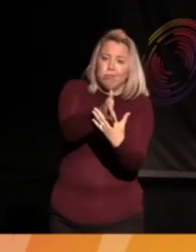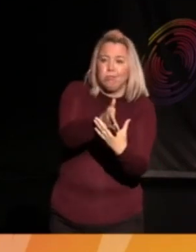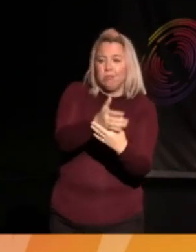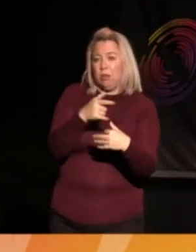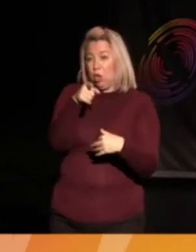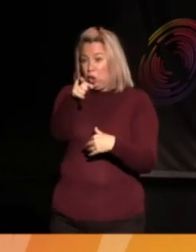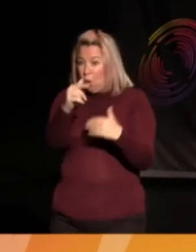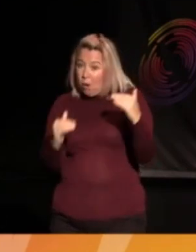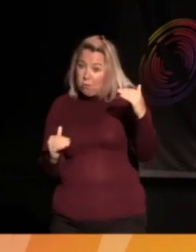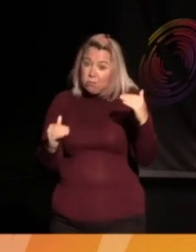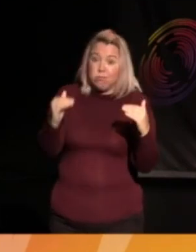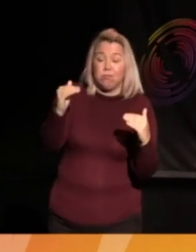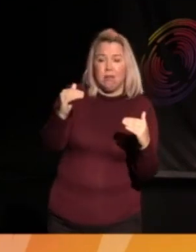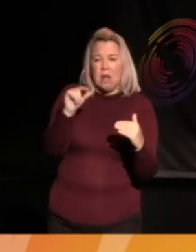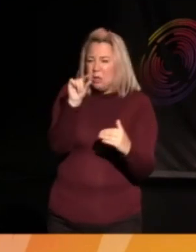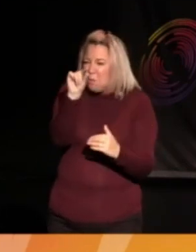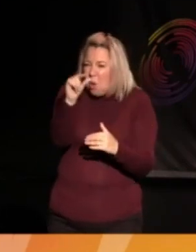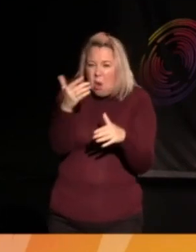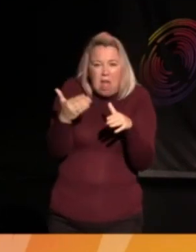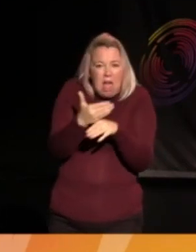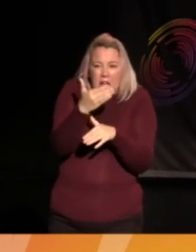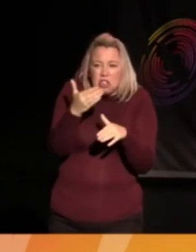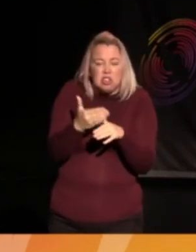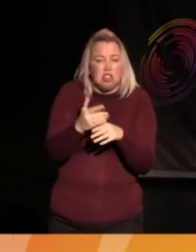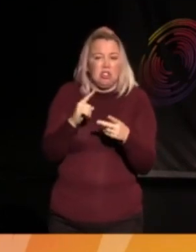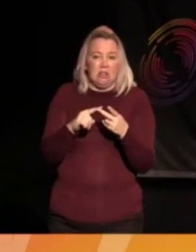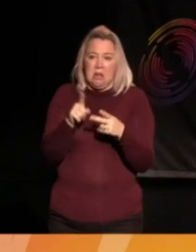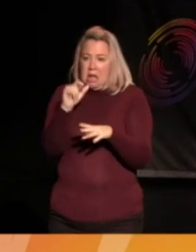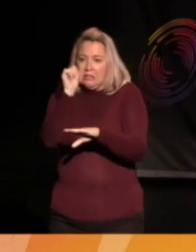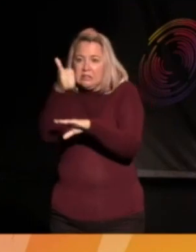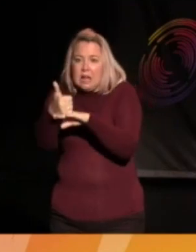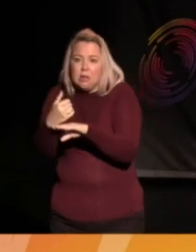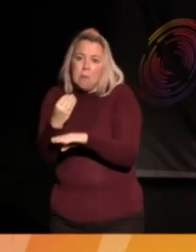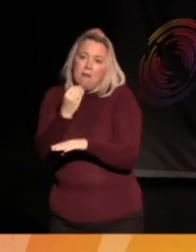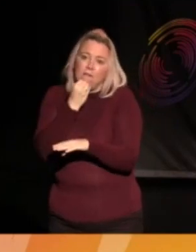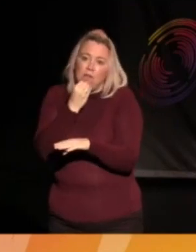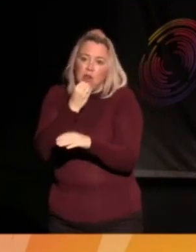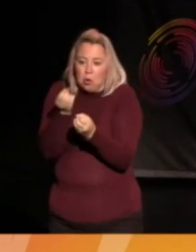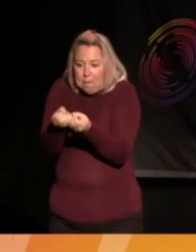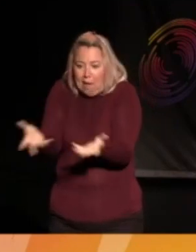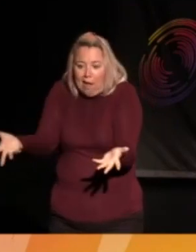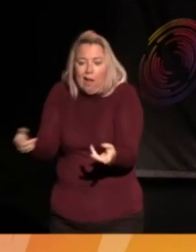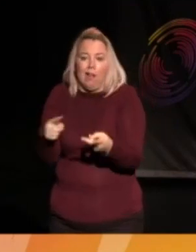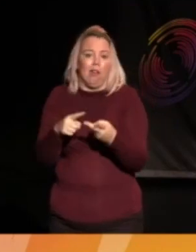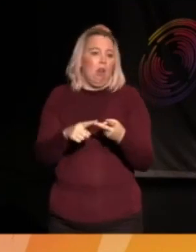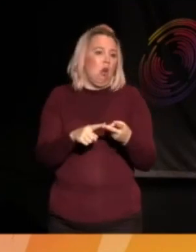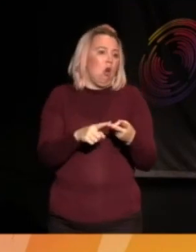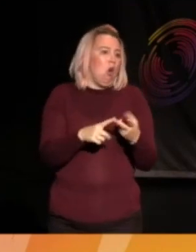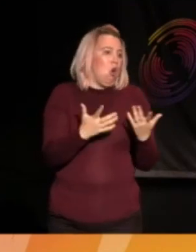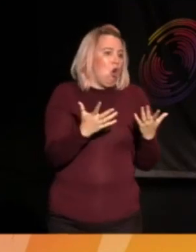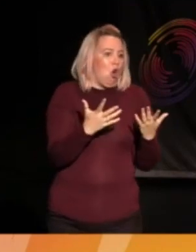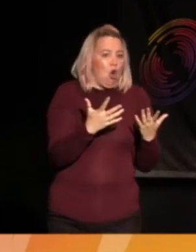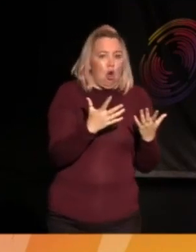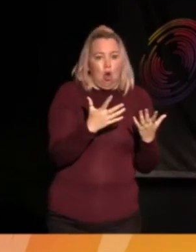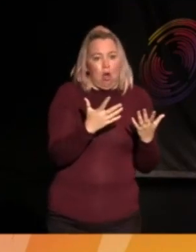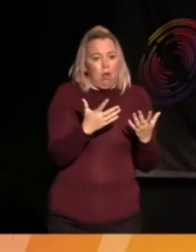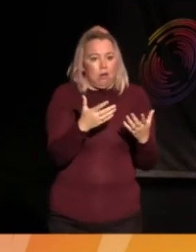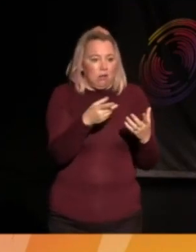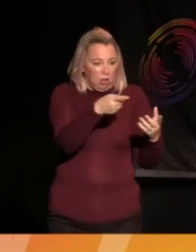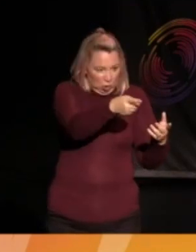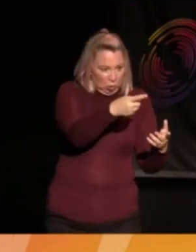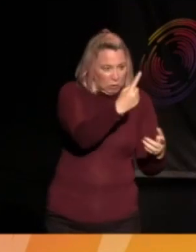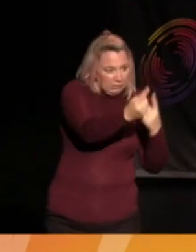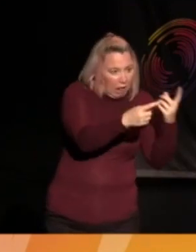action, you know, starting a food bank, or just putting something in a food bank. The tiny things we do,